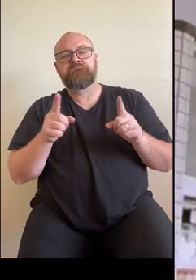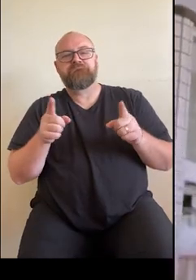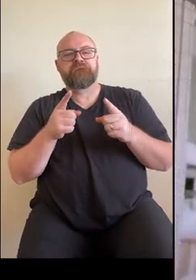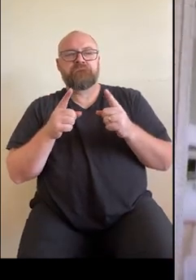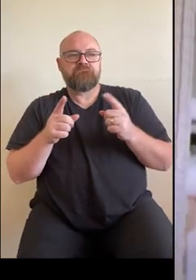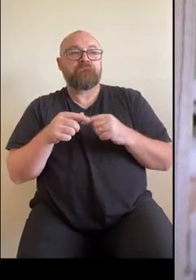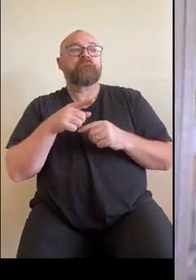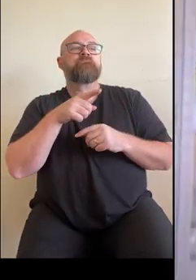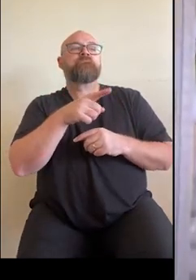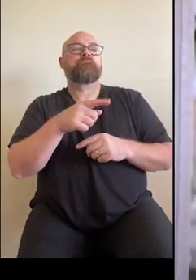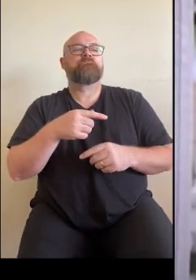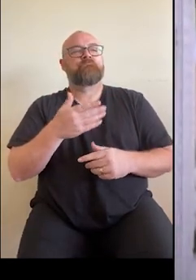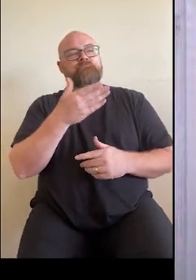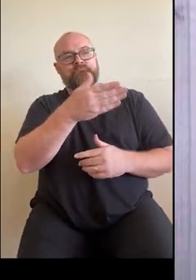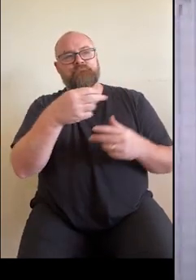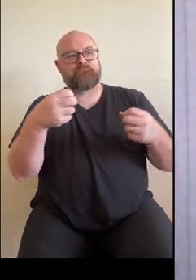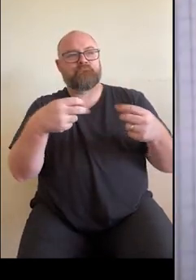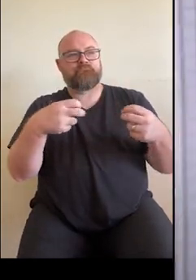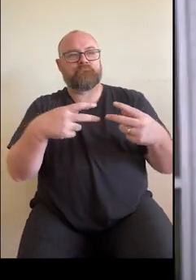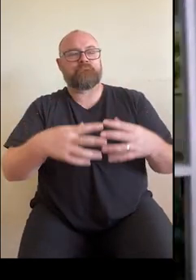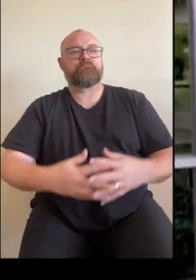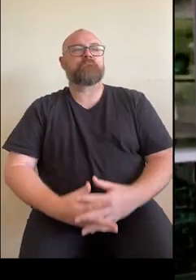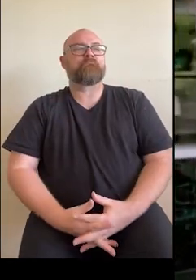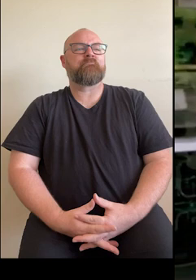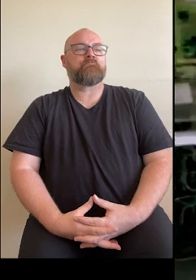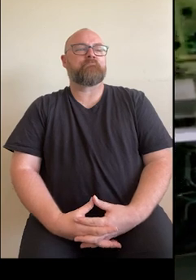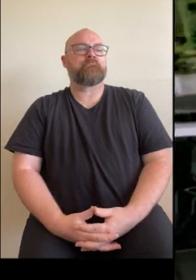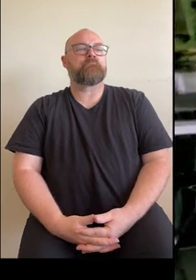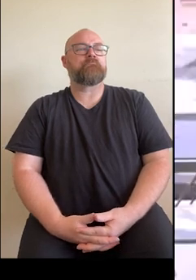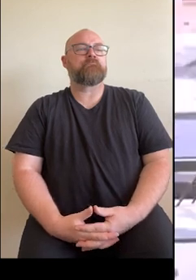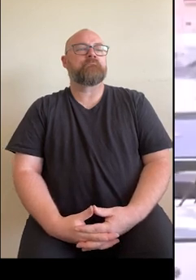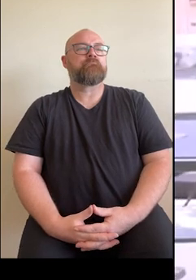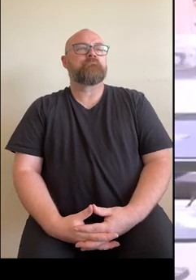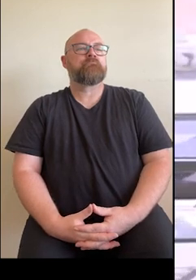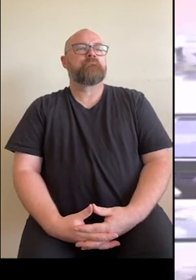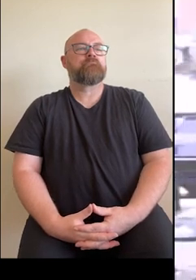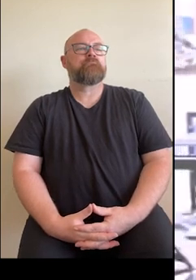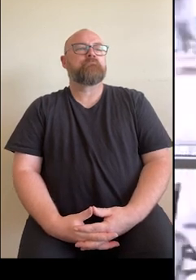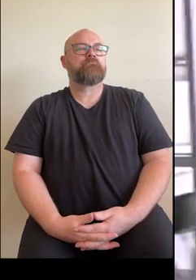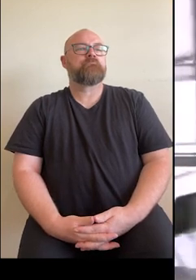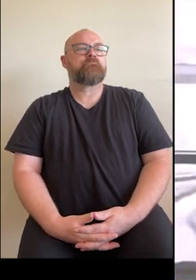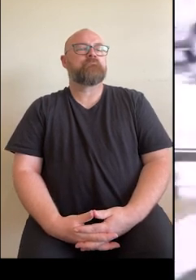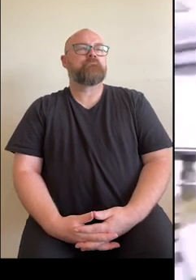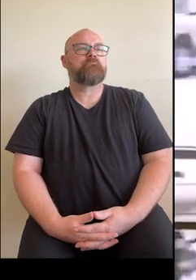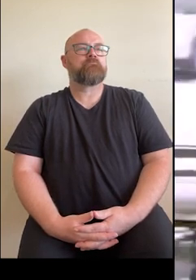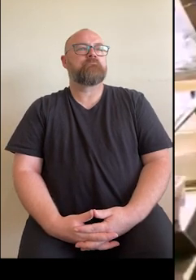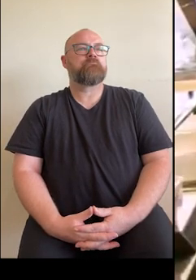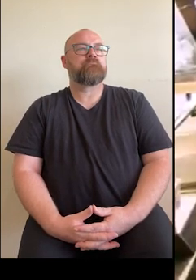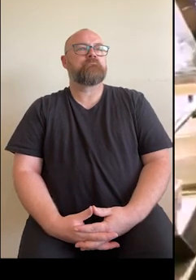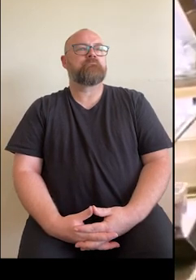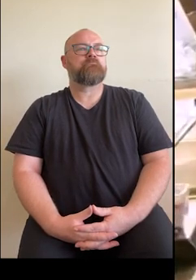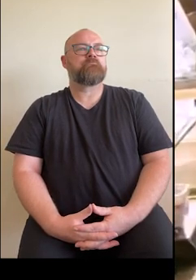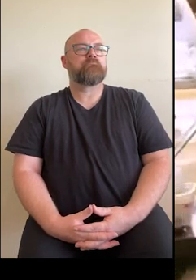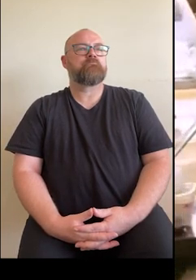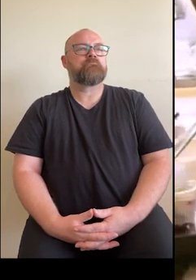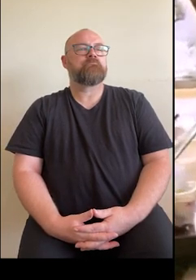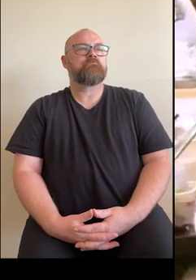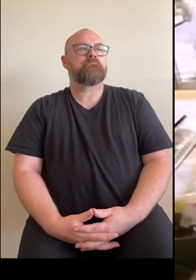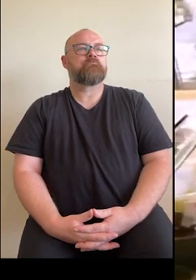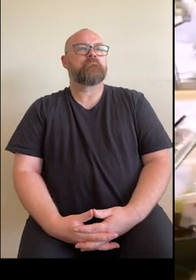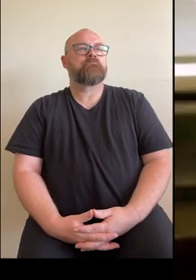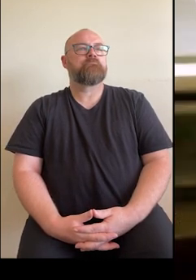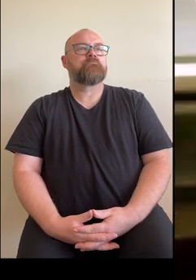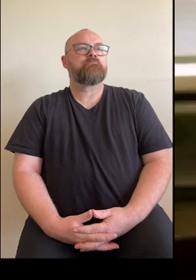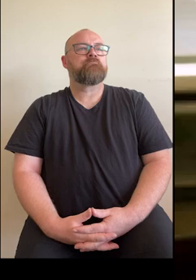I'm Susan Leyland. I'm a local business owner here in Emerald. I've lived here for the last three years with my husband.